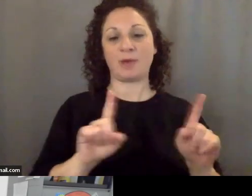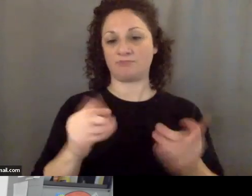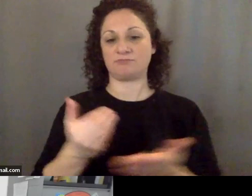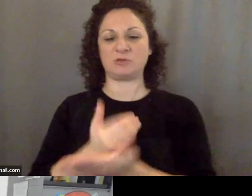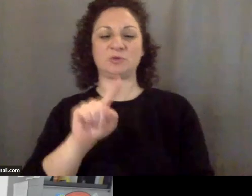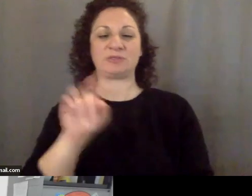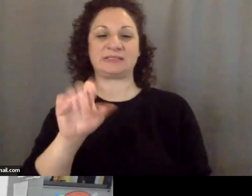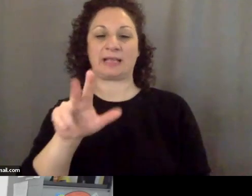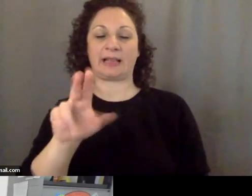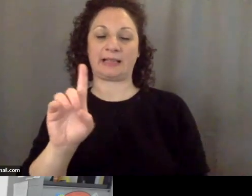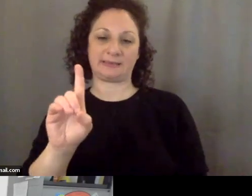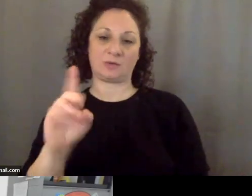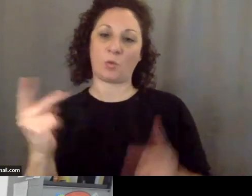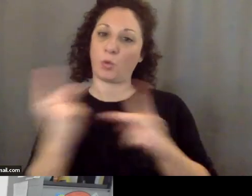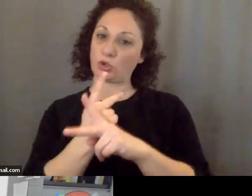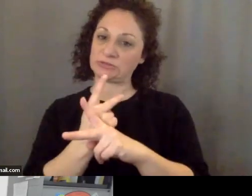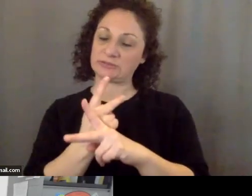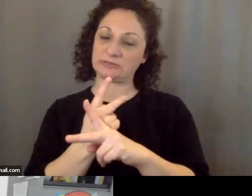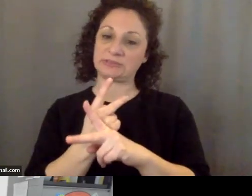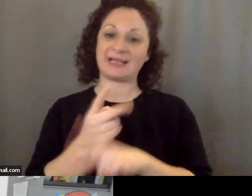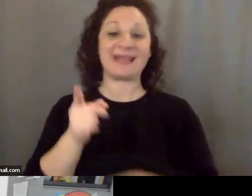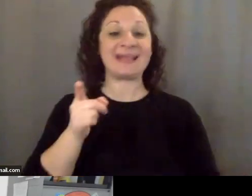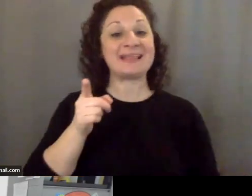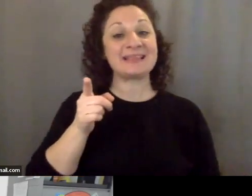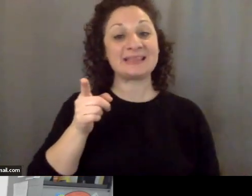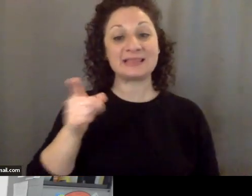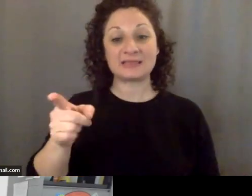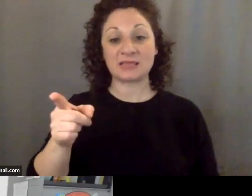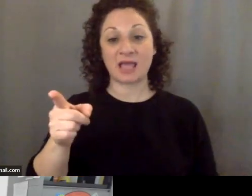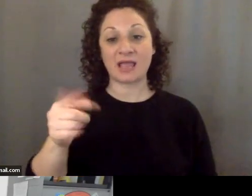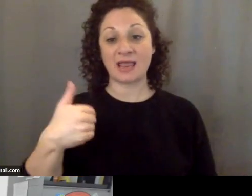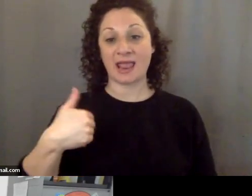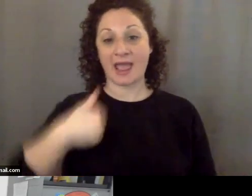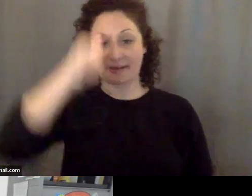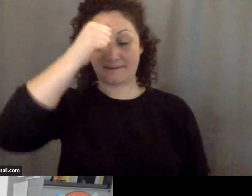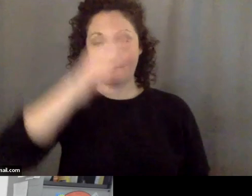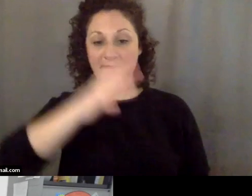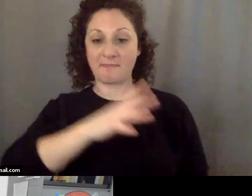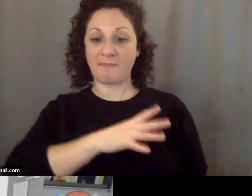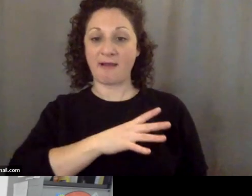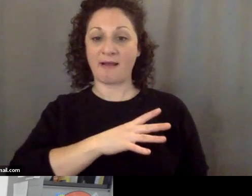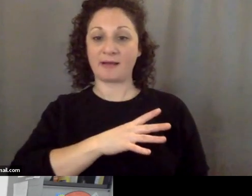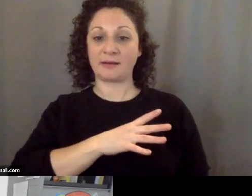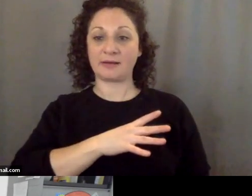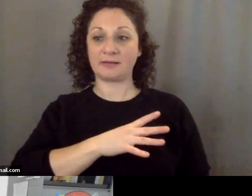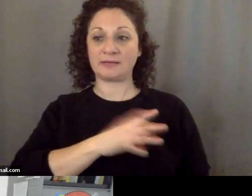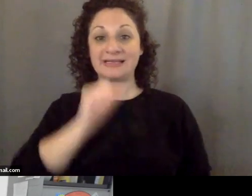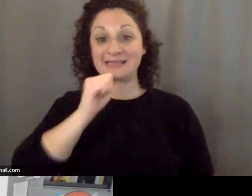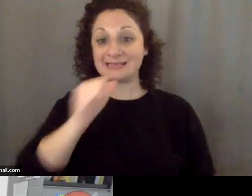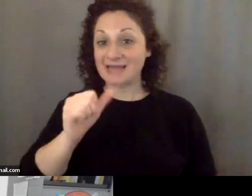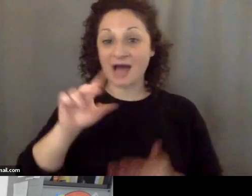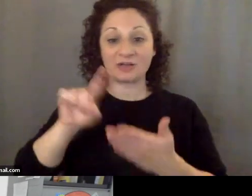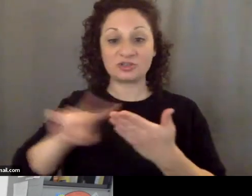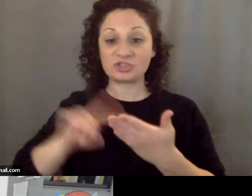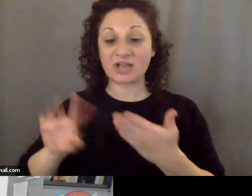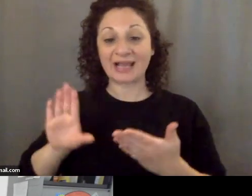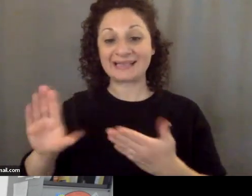worse. They naturalized a gentleman without checking his naturalization